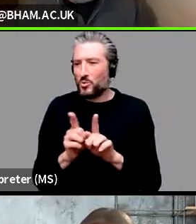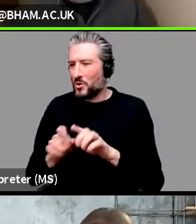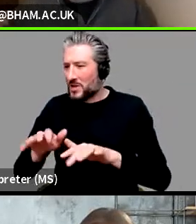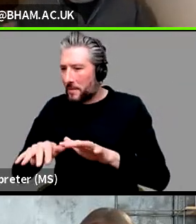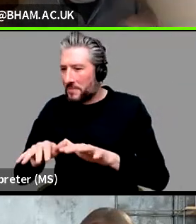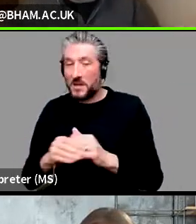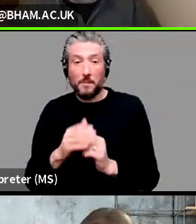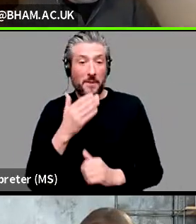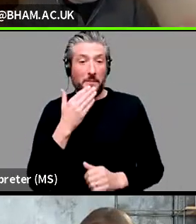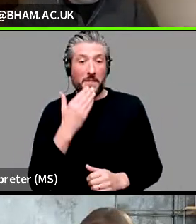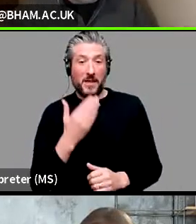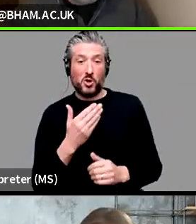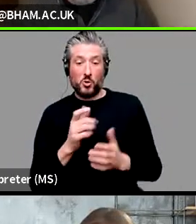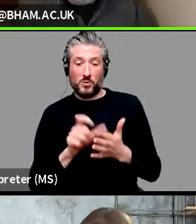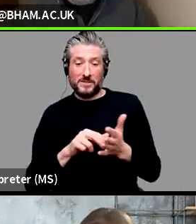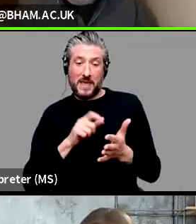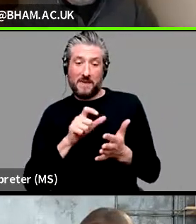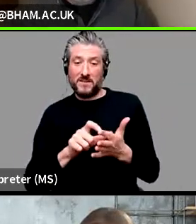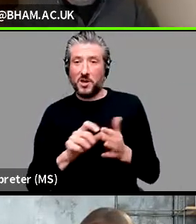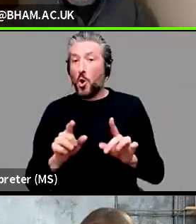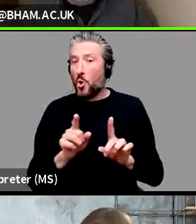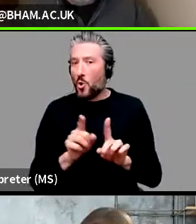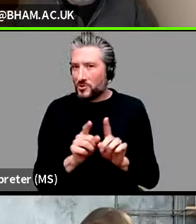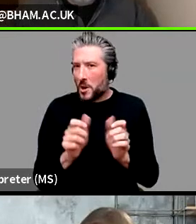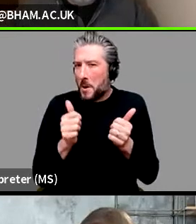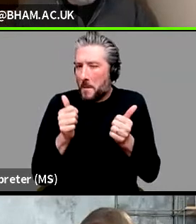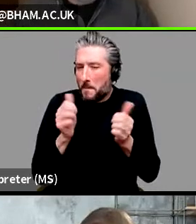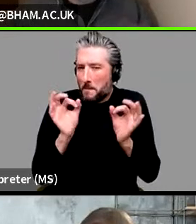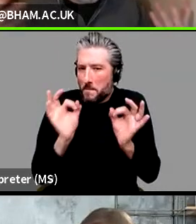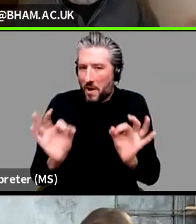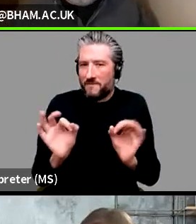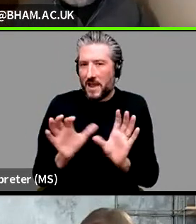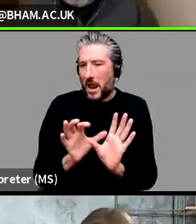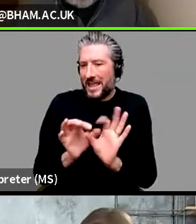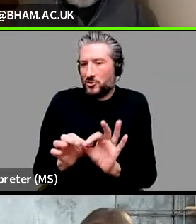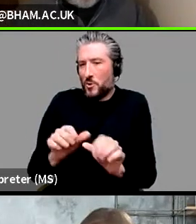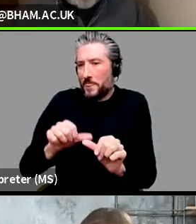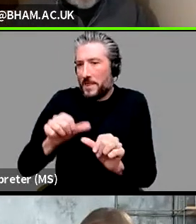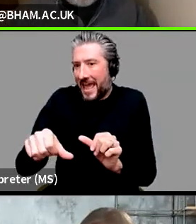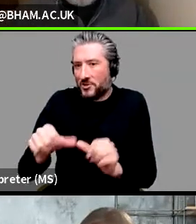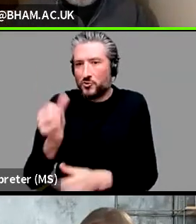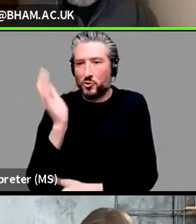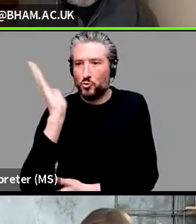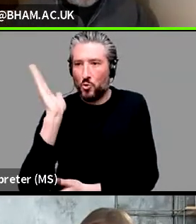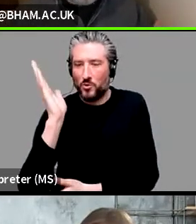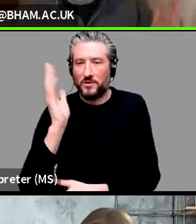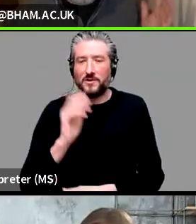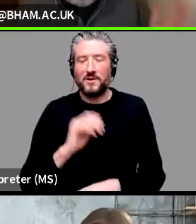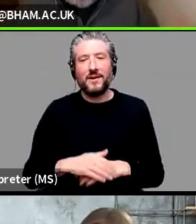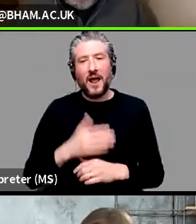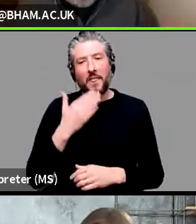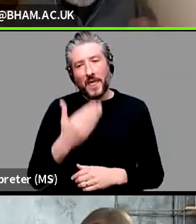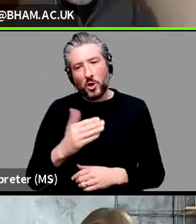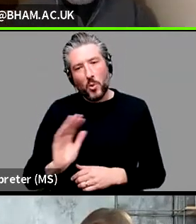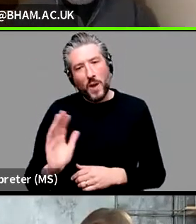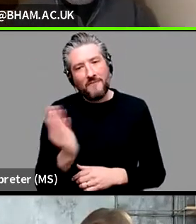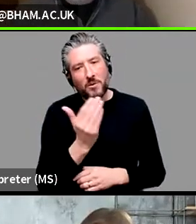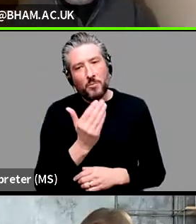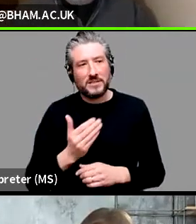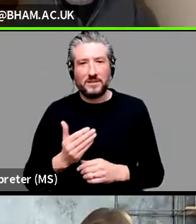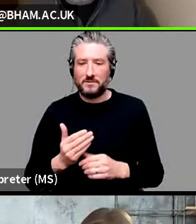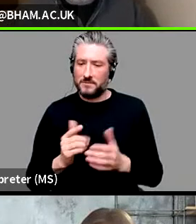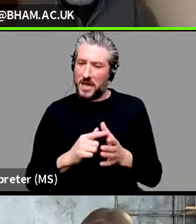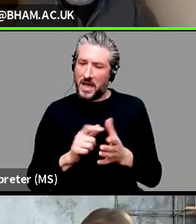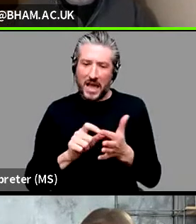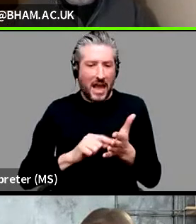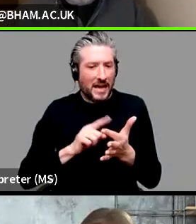I think it's really nice to have the link the next week with David's talk. Um, I'd like to thank everyone for showing up today. Uh, the speaker, of course, Adele, that was just